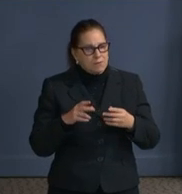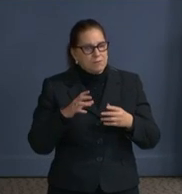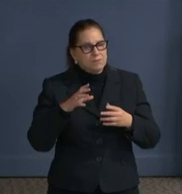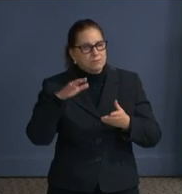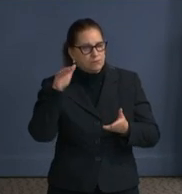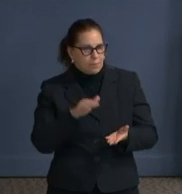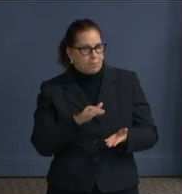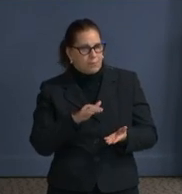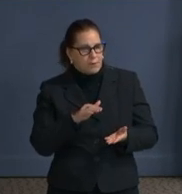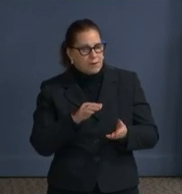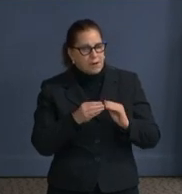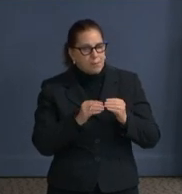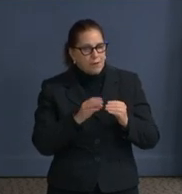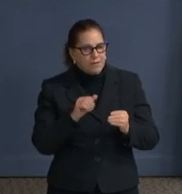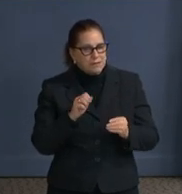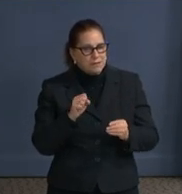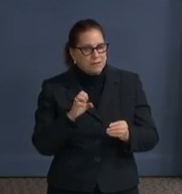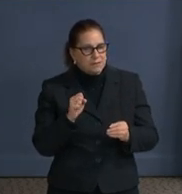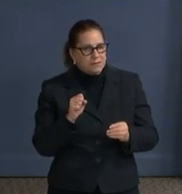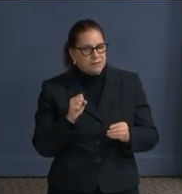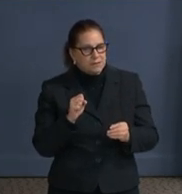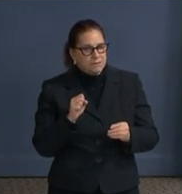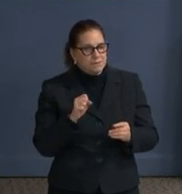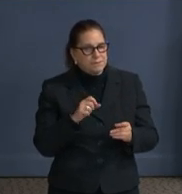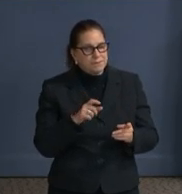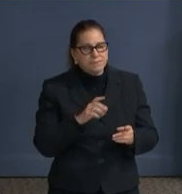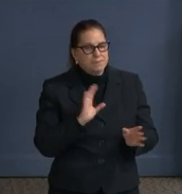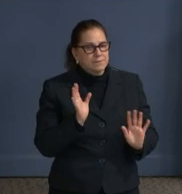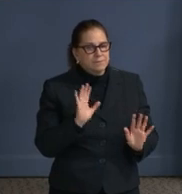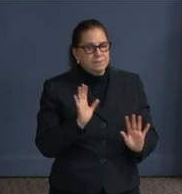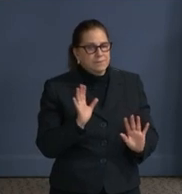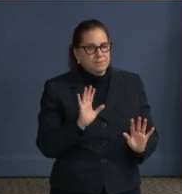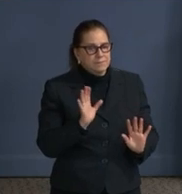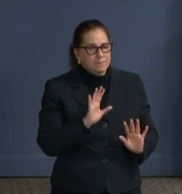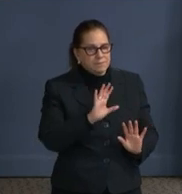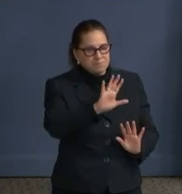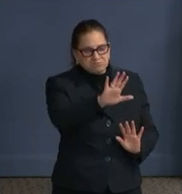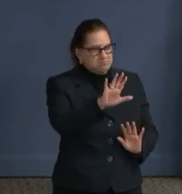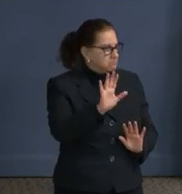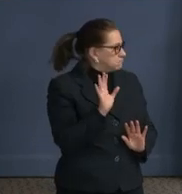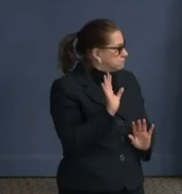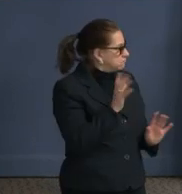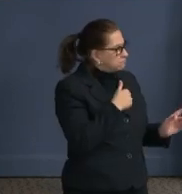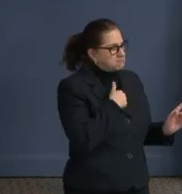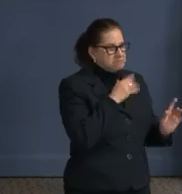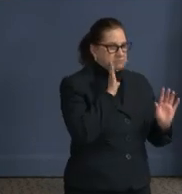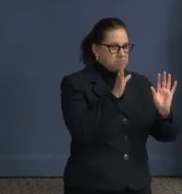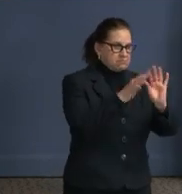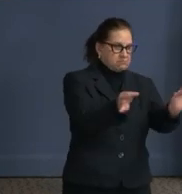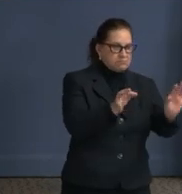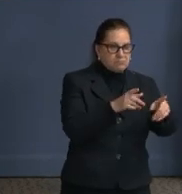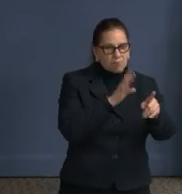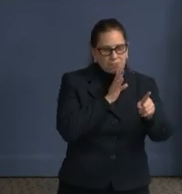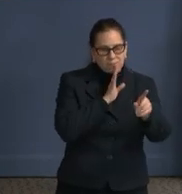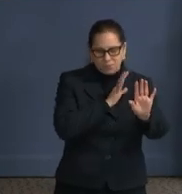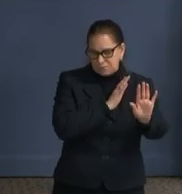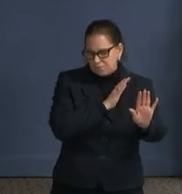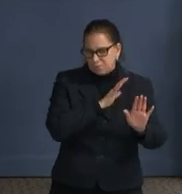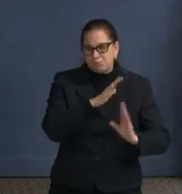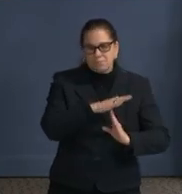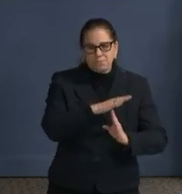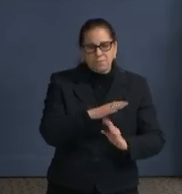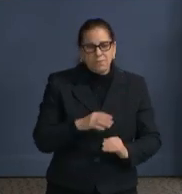So I just I wanted to get your. Well, I'll give you my two cents. Yeah, we saw our cases go up around the holiday